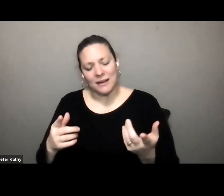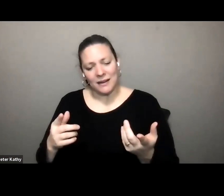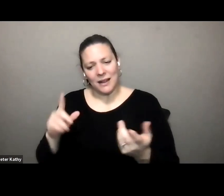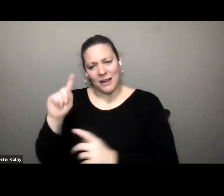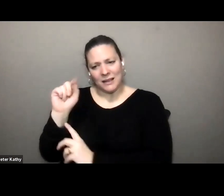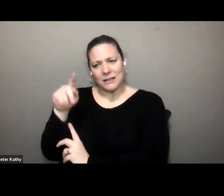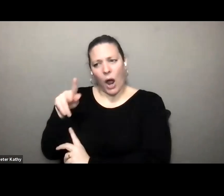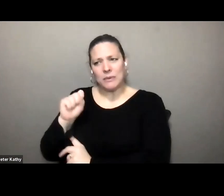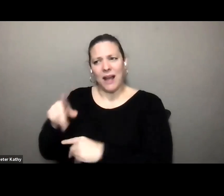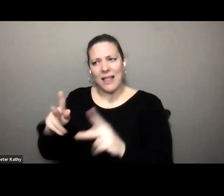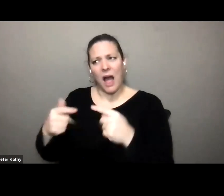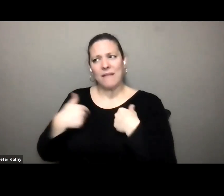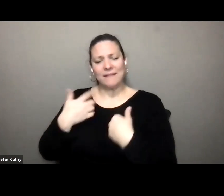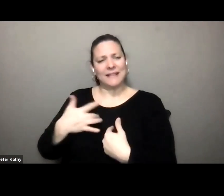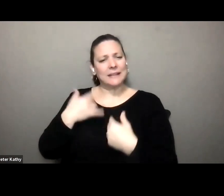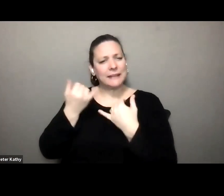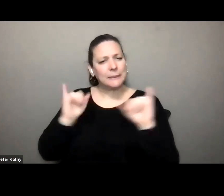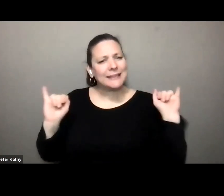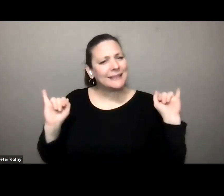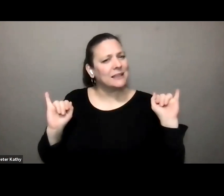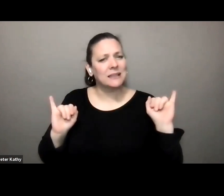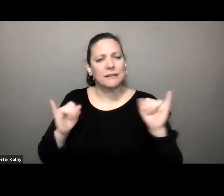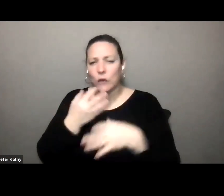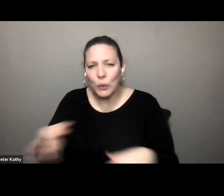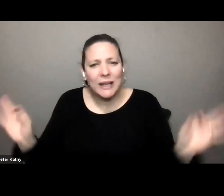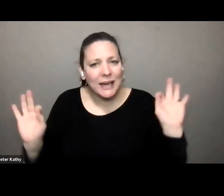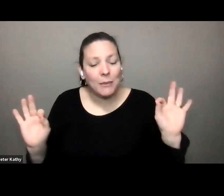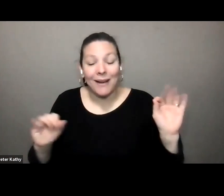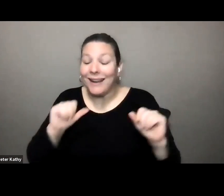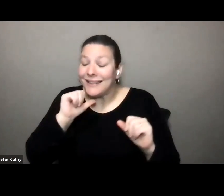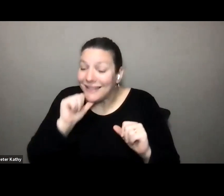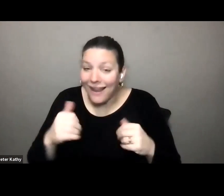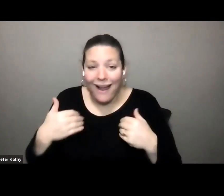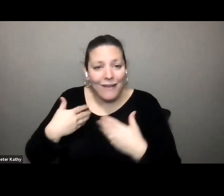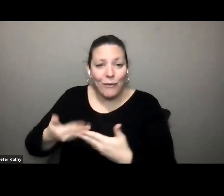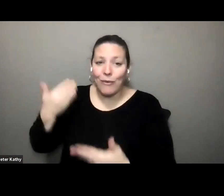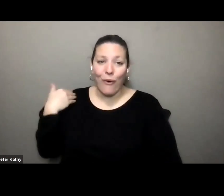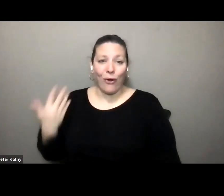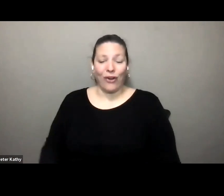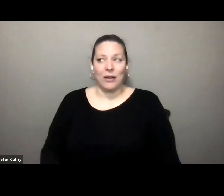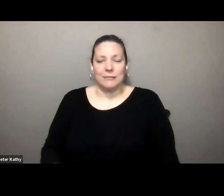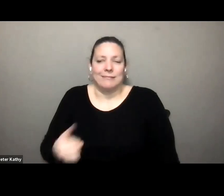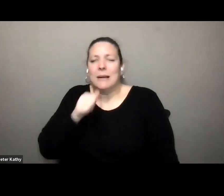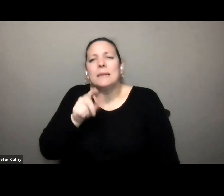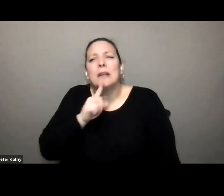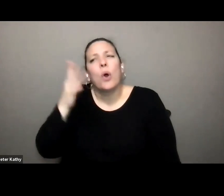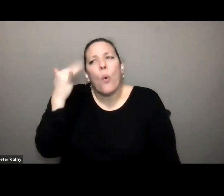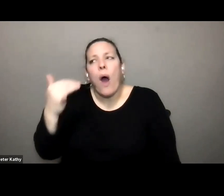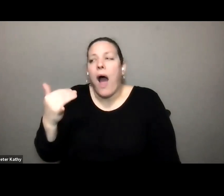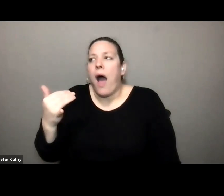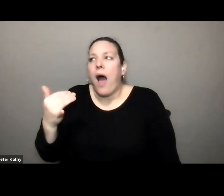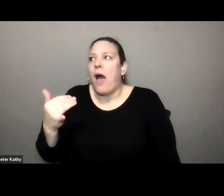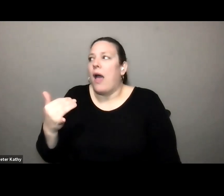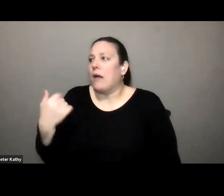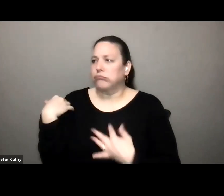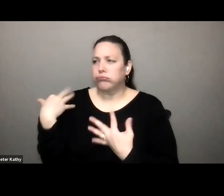of independence and freedom that i did not have prior to taking it i don't know why it took me until i was an adult